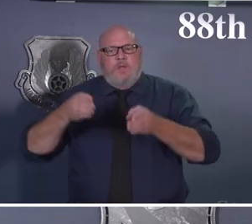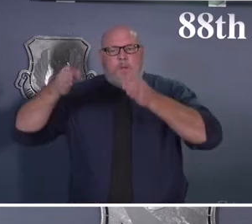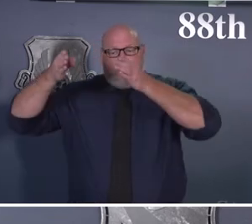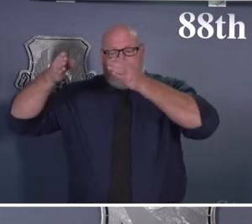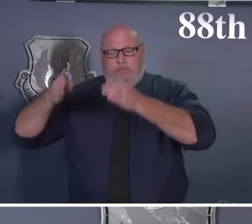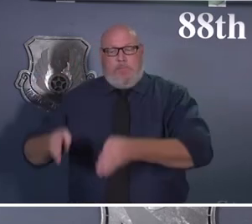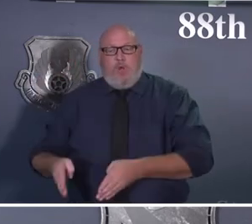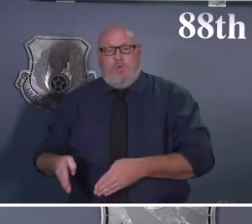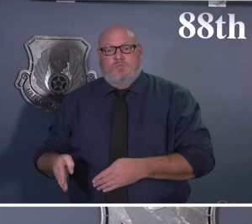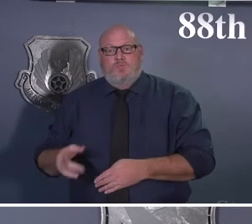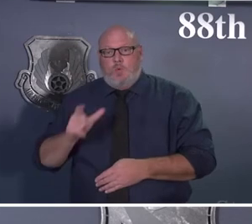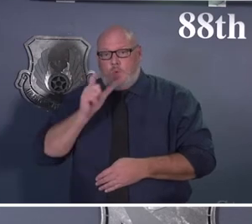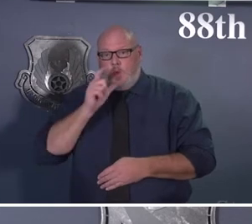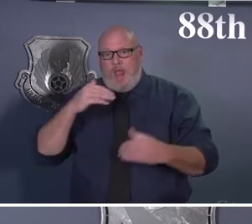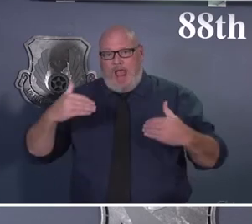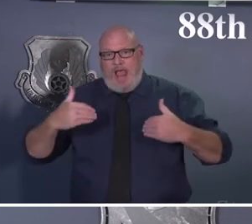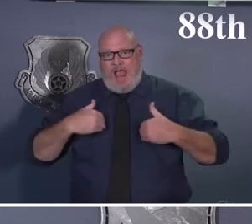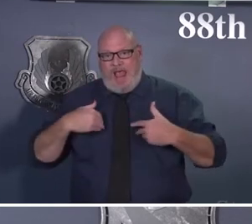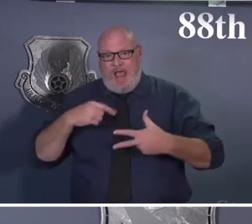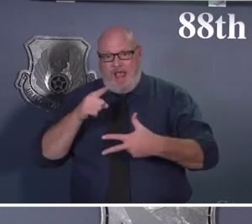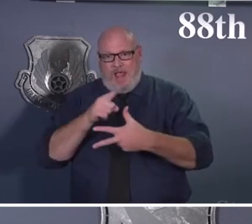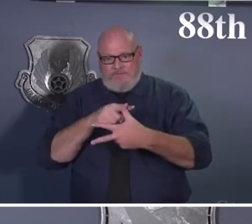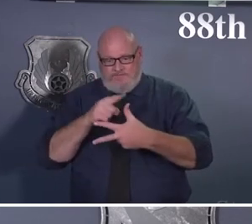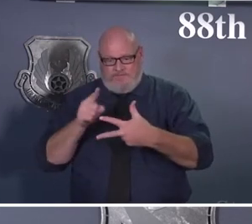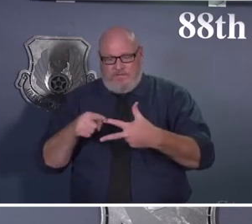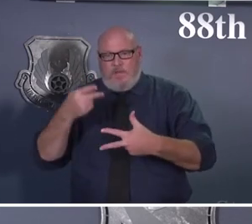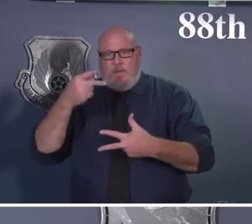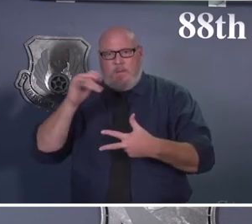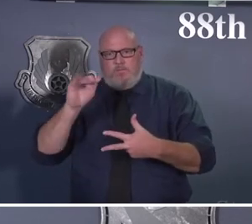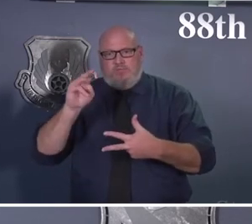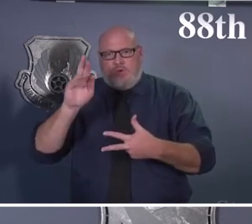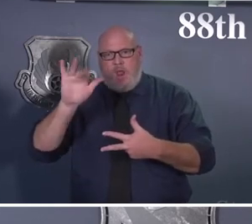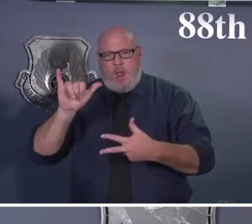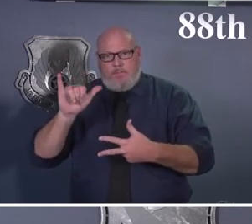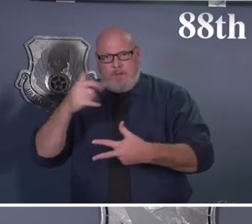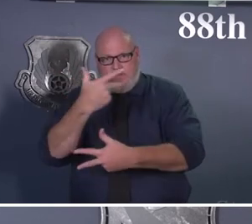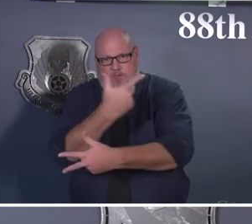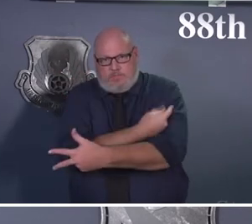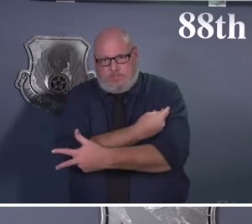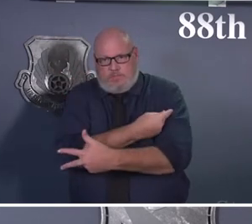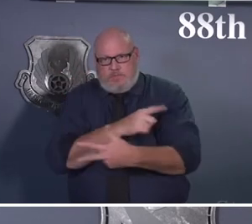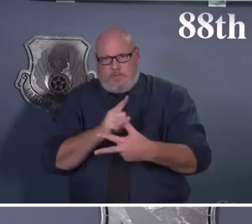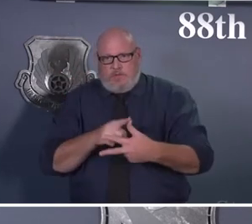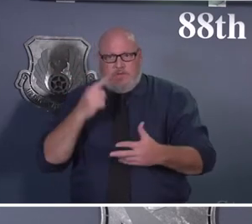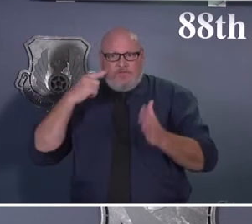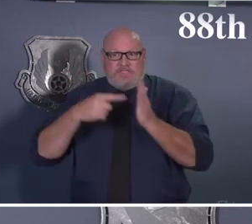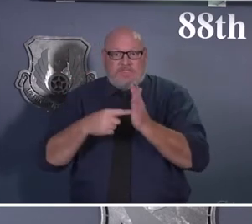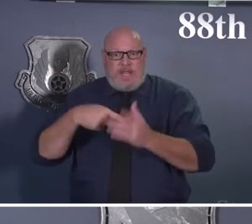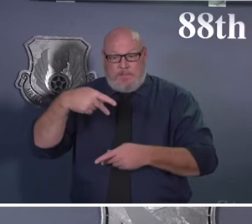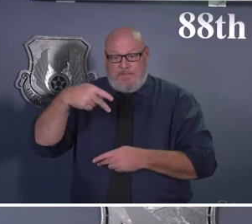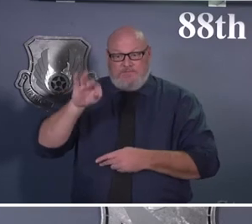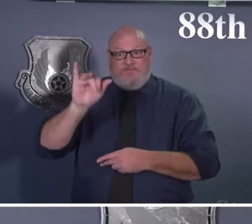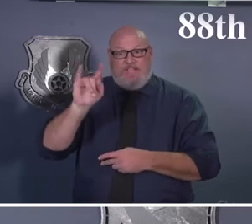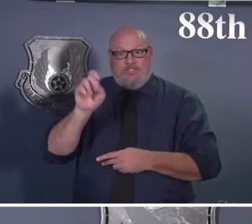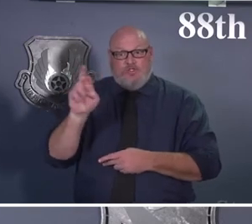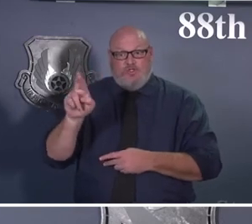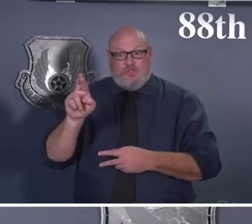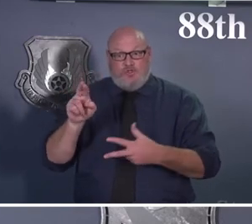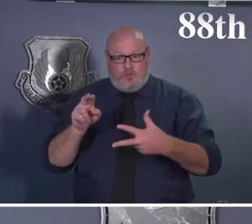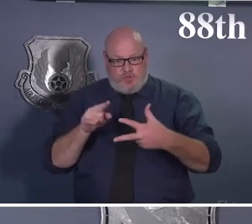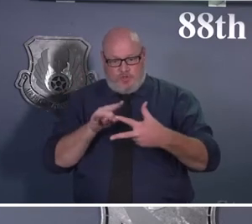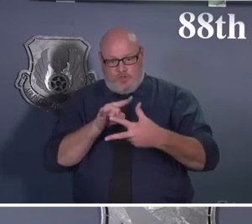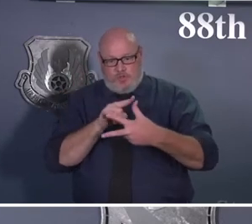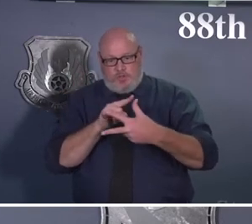series of the COVID-19 vaccines. So let's say, for example, the Pfizer vaccine that we've been distributing, it's the two doses of the Pfizer vaccine.